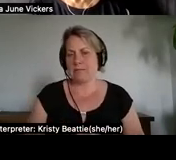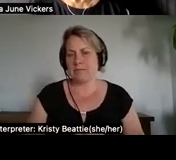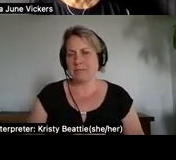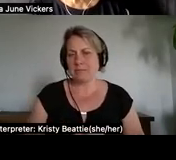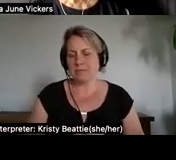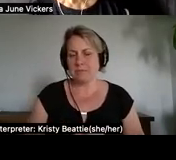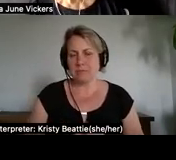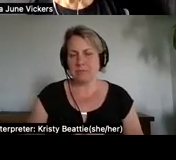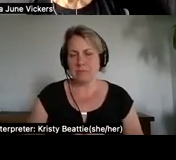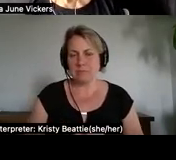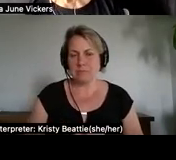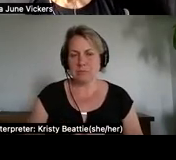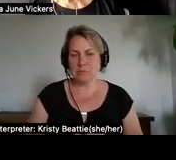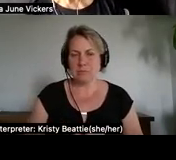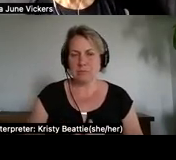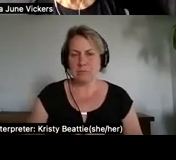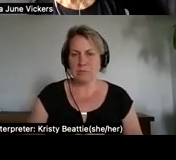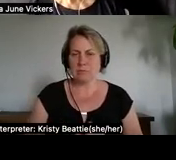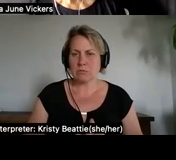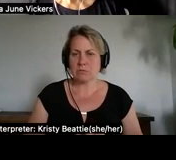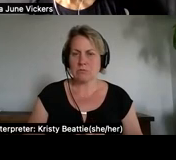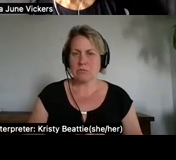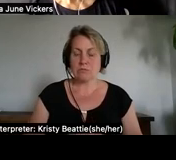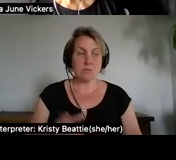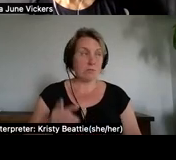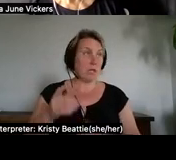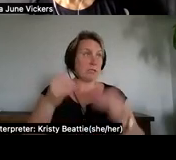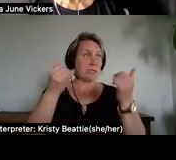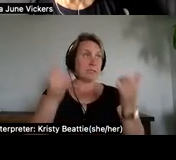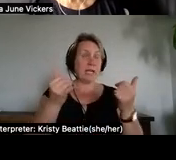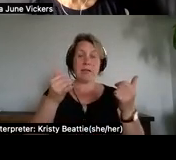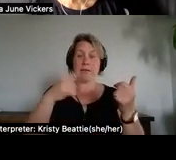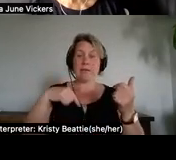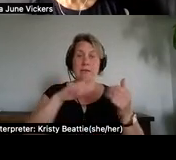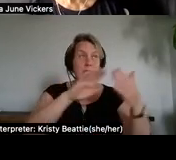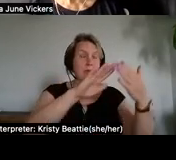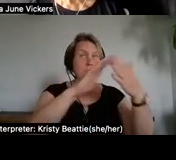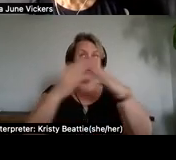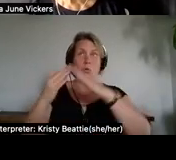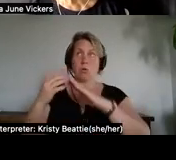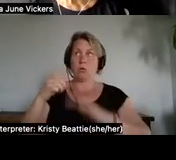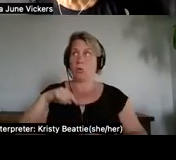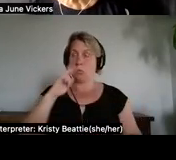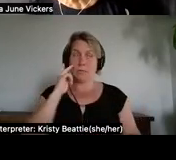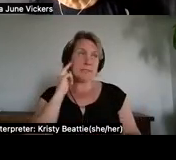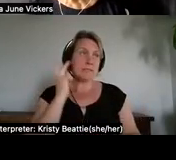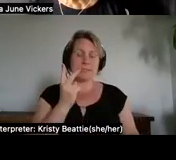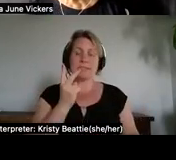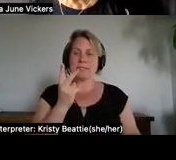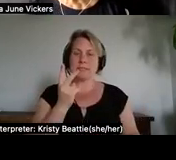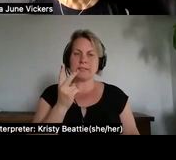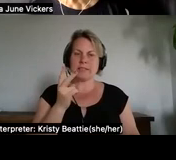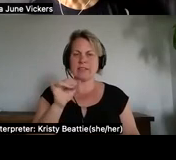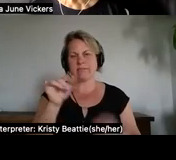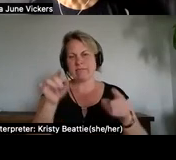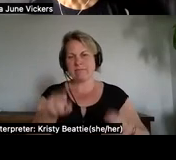we see this in our communities today and i i can give you an example one one